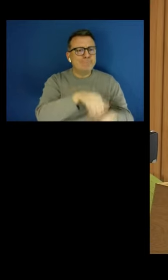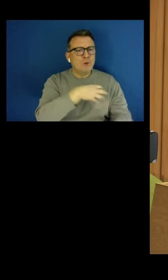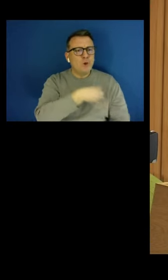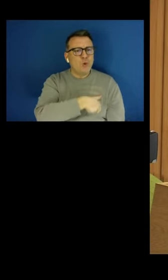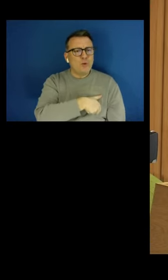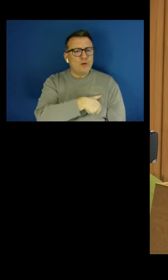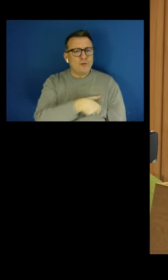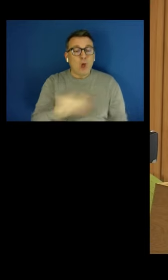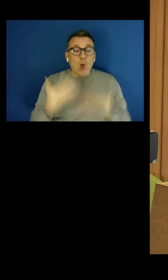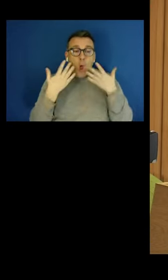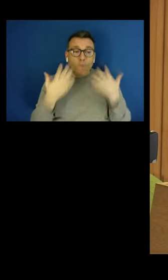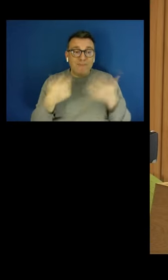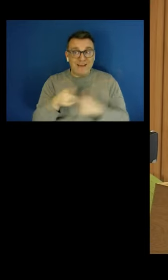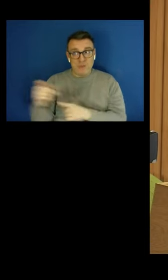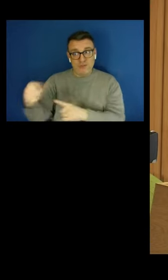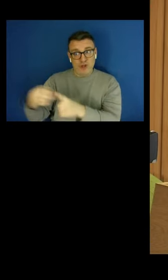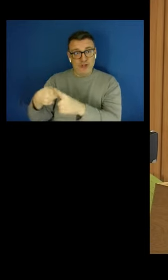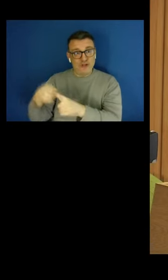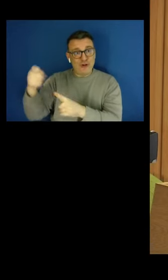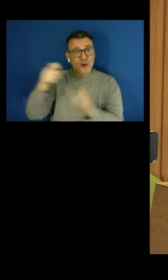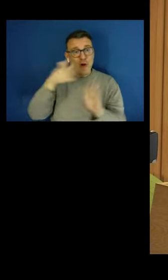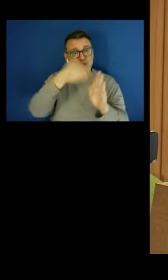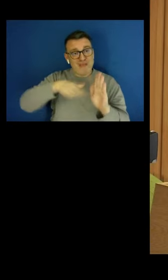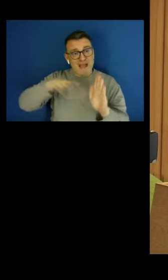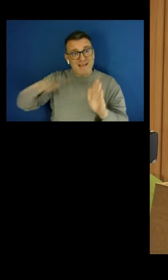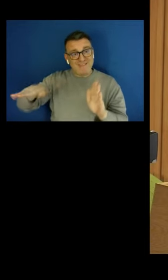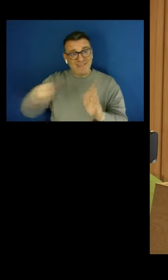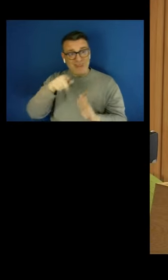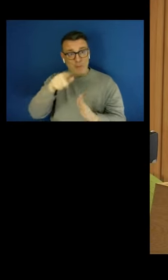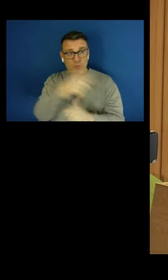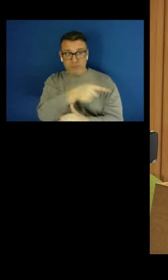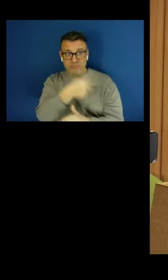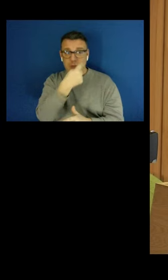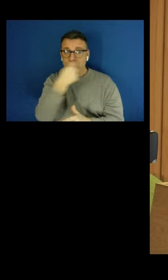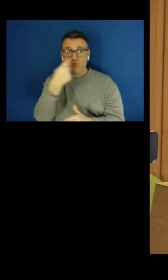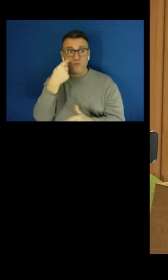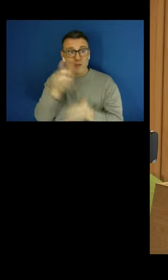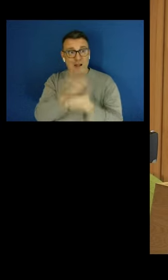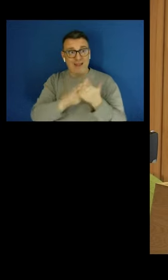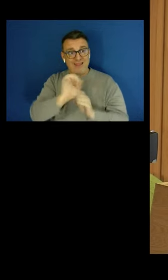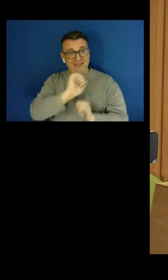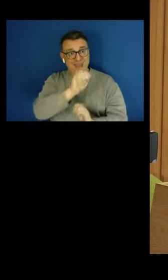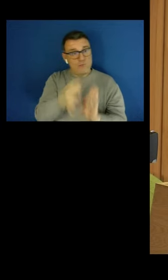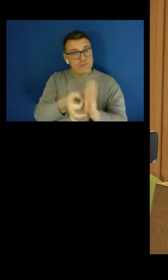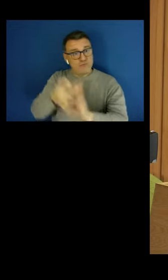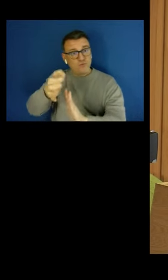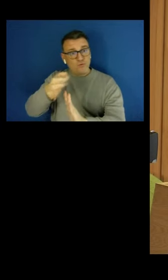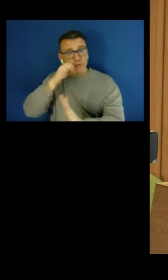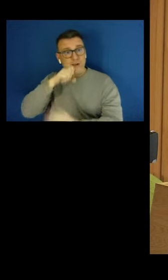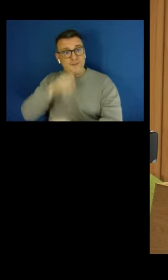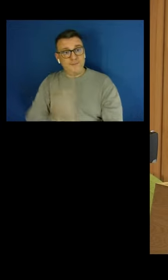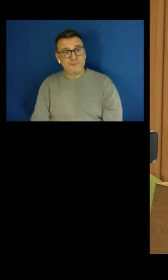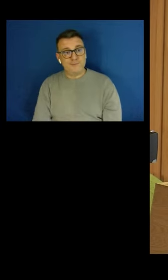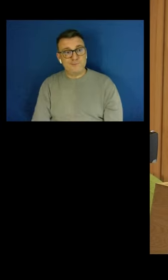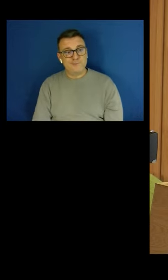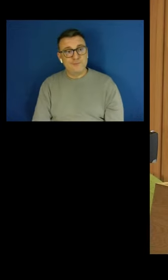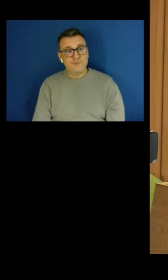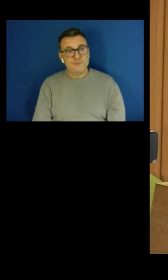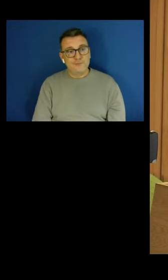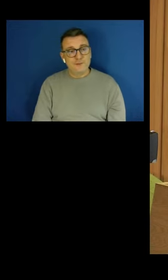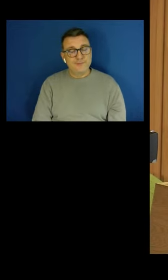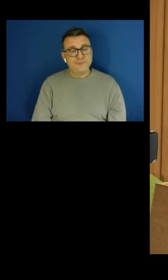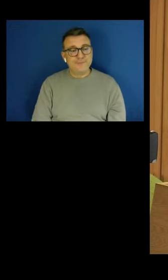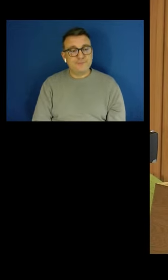over time, a significant improvement in their position. But the rights that have been won for Uber